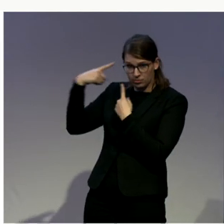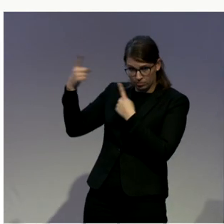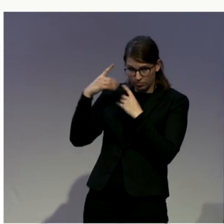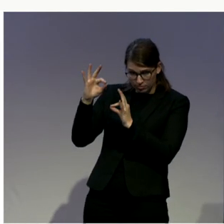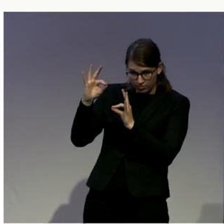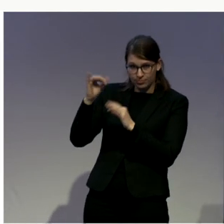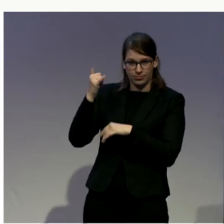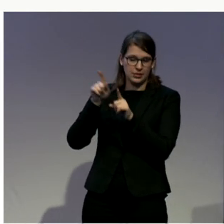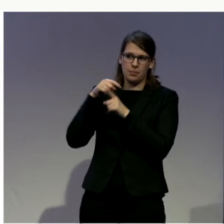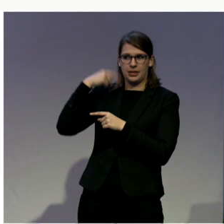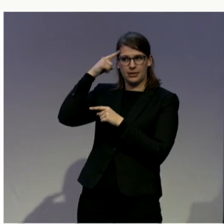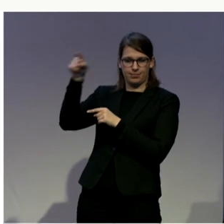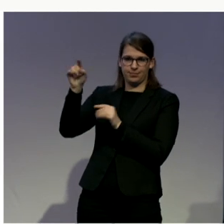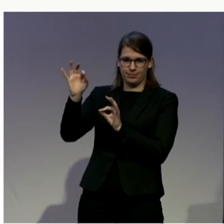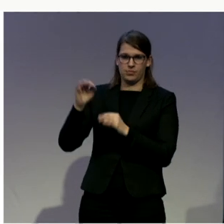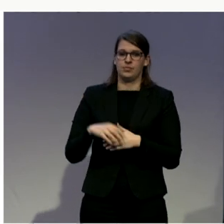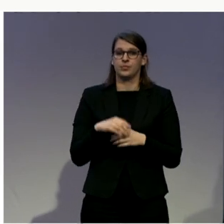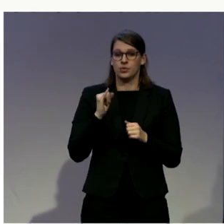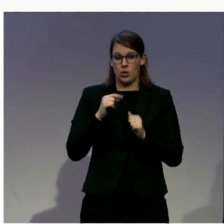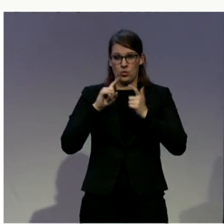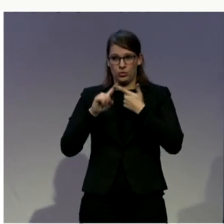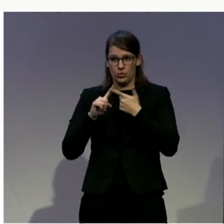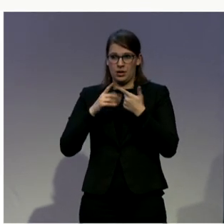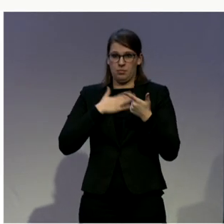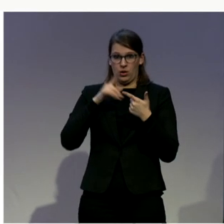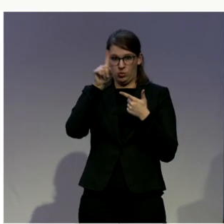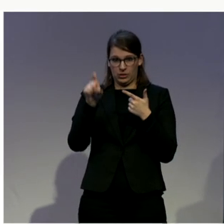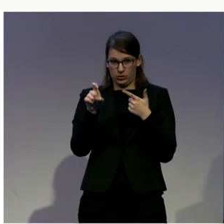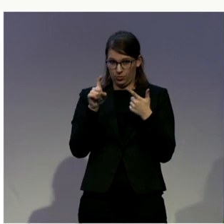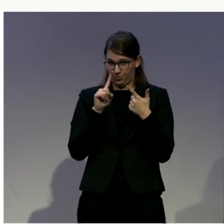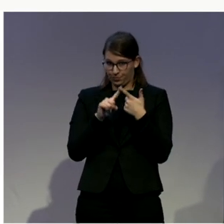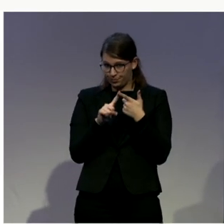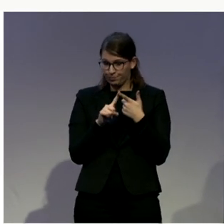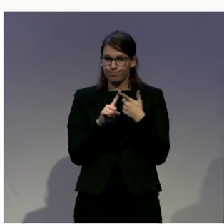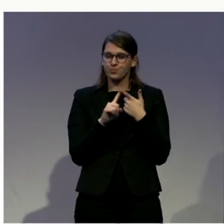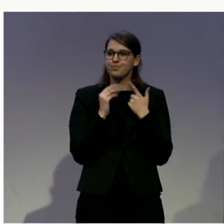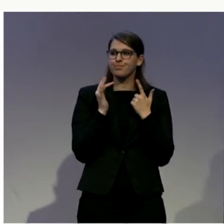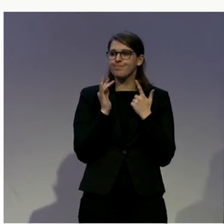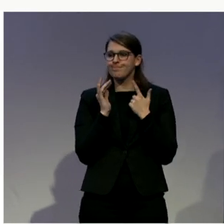question is about, in some, I think a very interesting